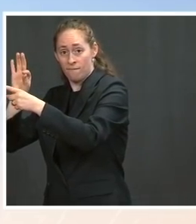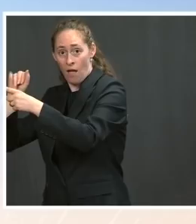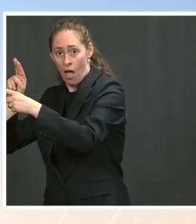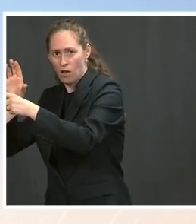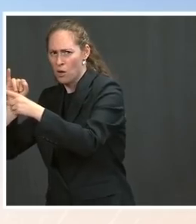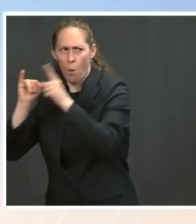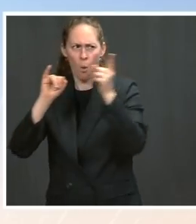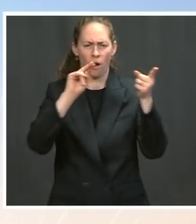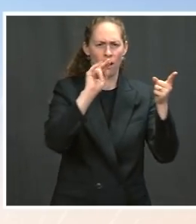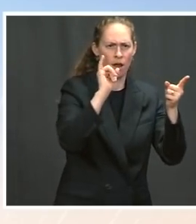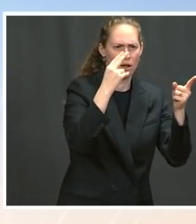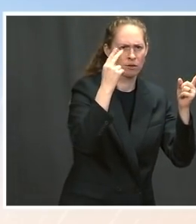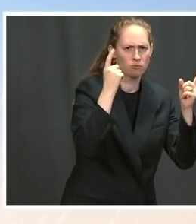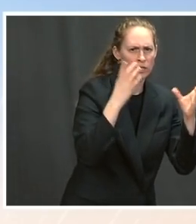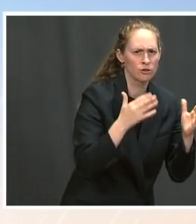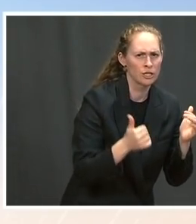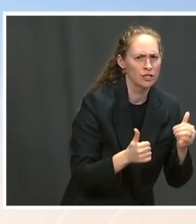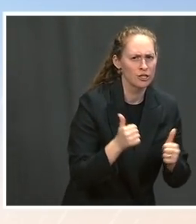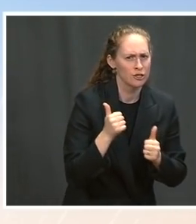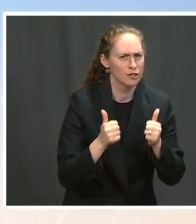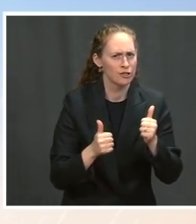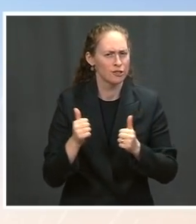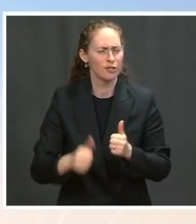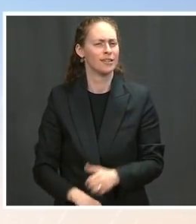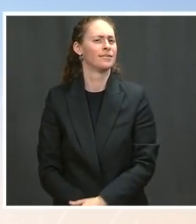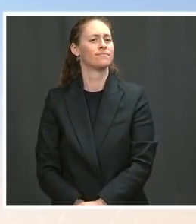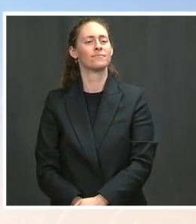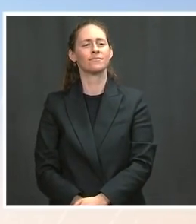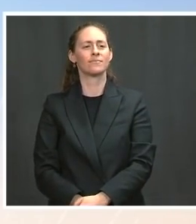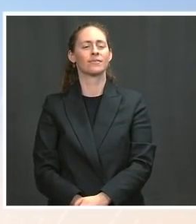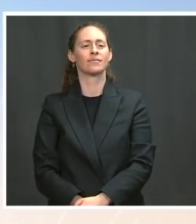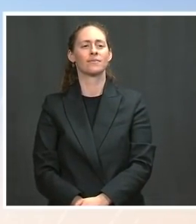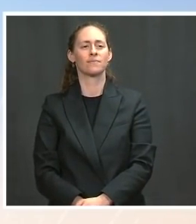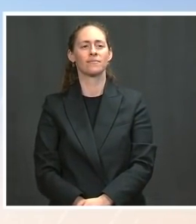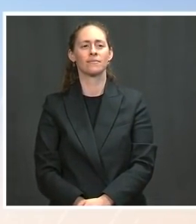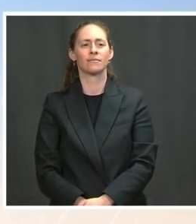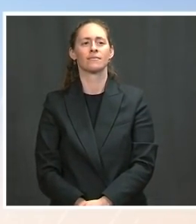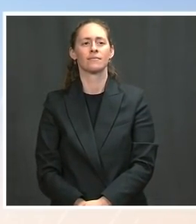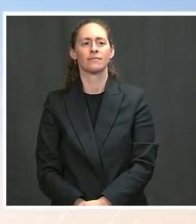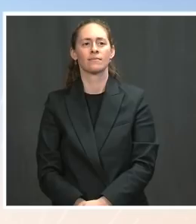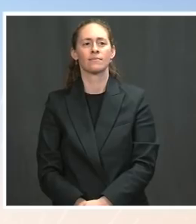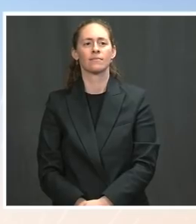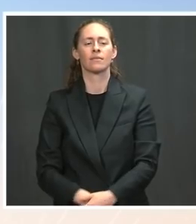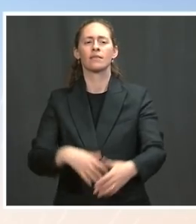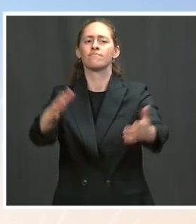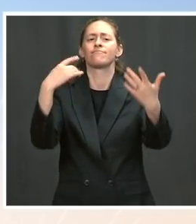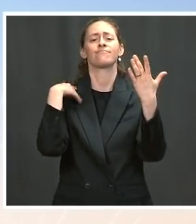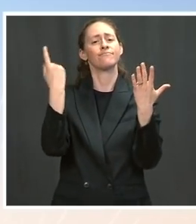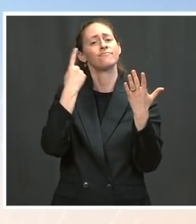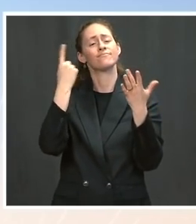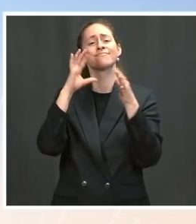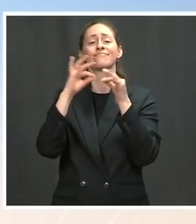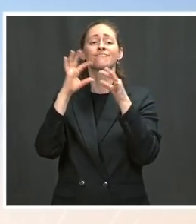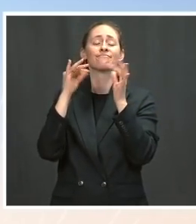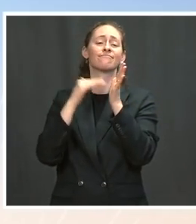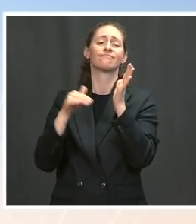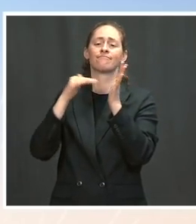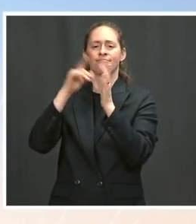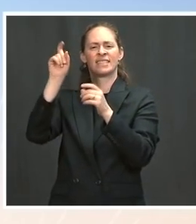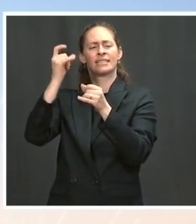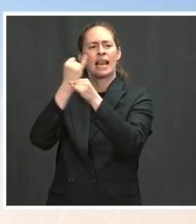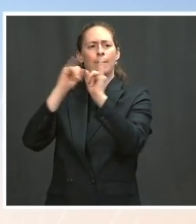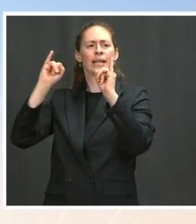I have said from here many times, that there needs to be a credible, independent investigation through the World Health Organization,